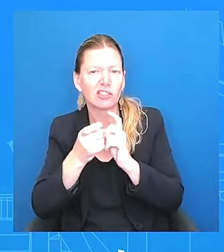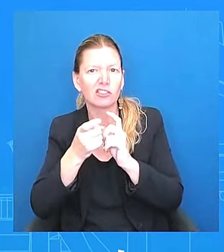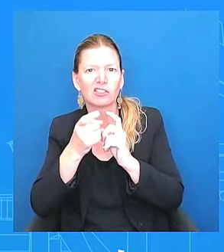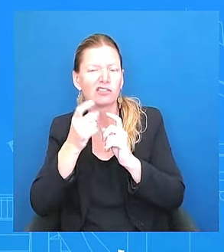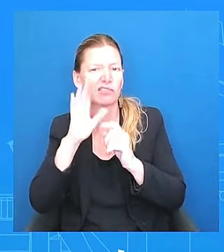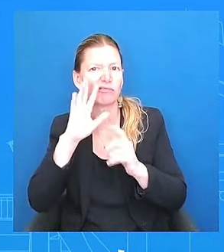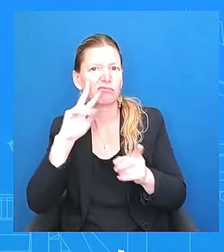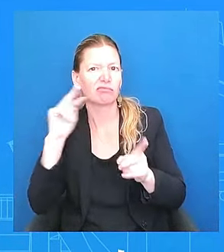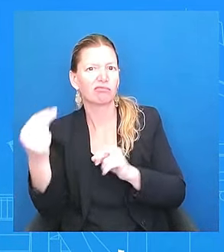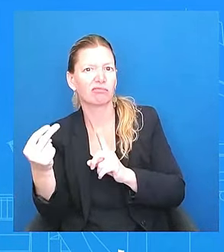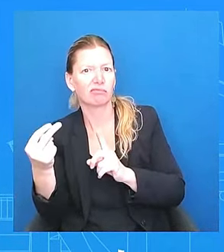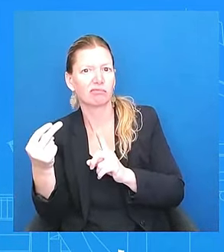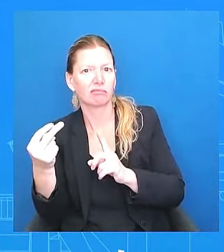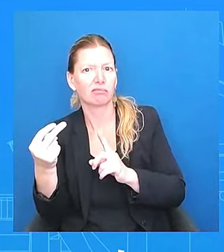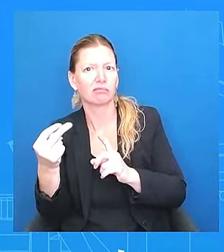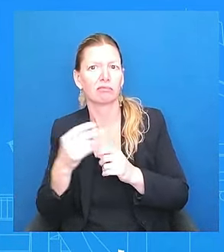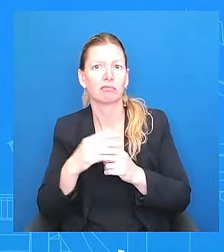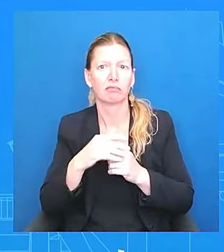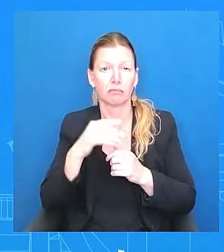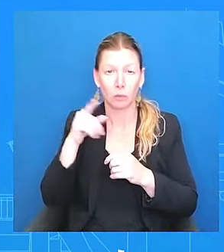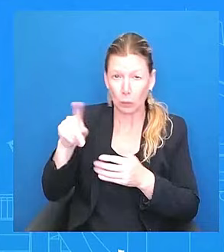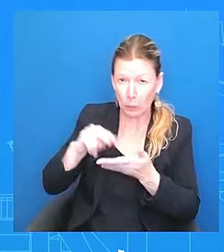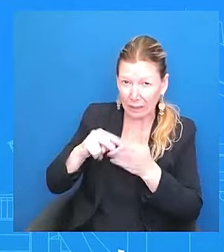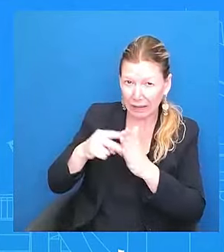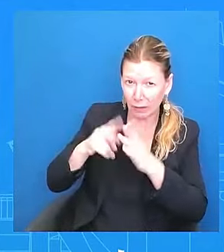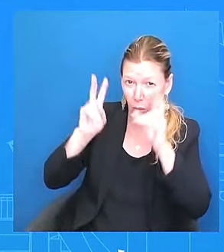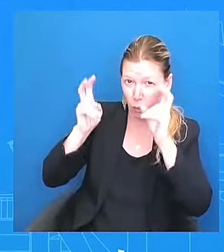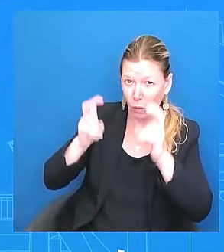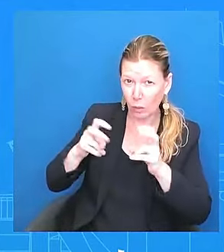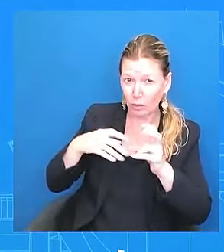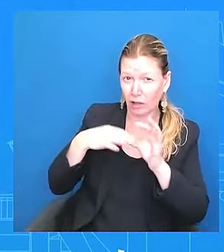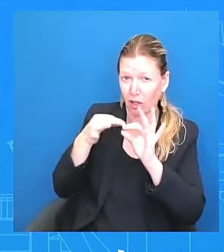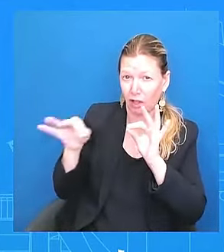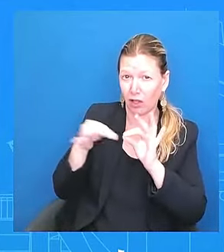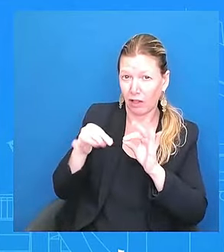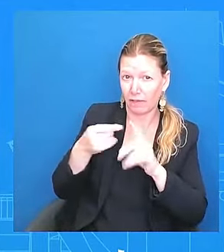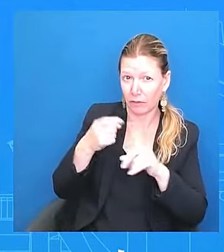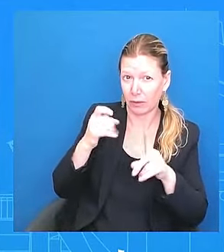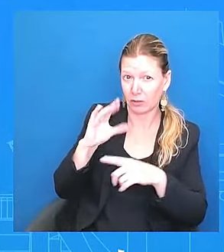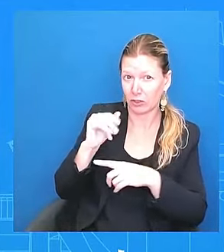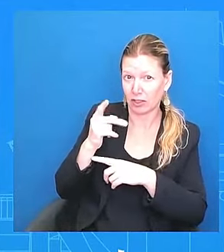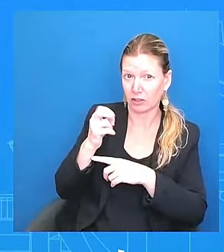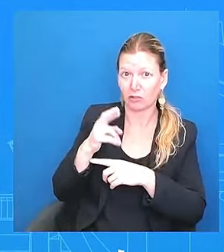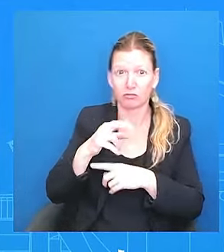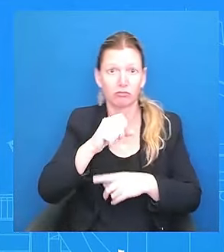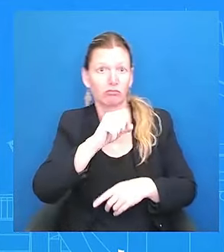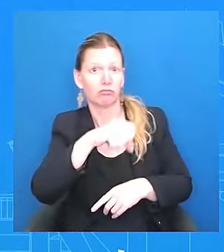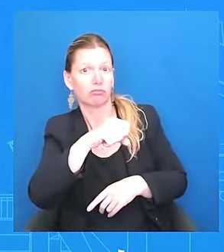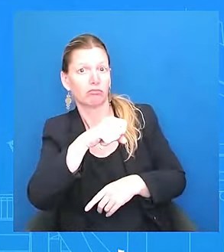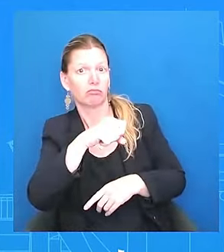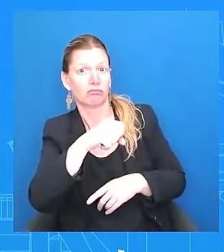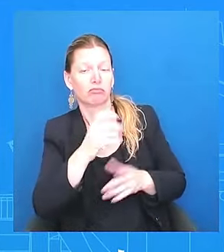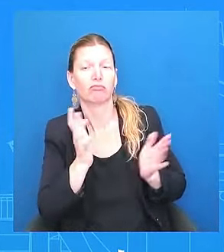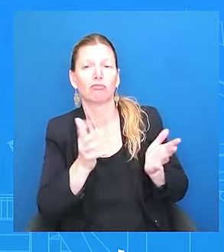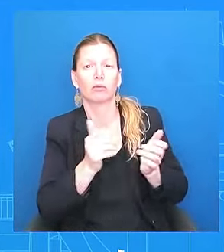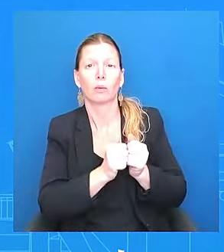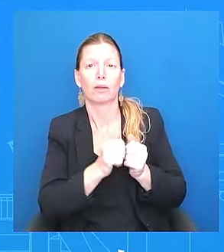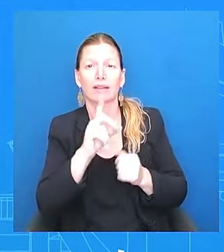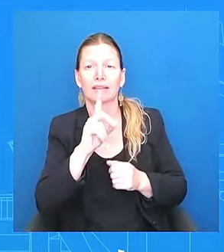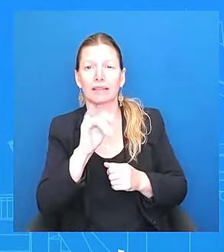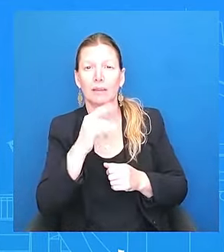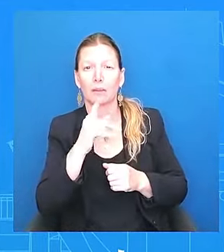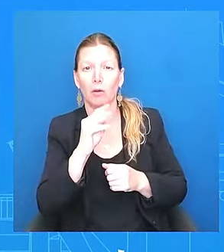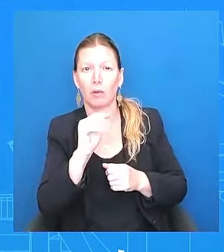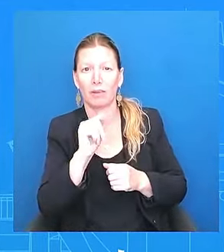talking to diplomats here in D.C., they are telling me that the world is Diplomats or leaders of countries? Diplomats work for these leaders.